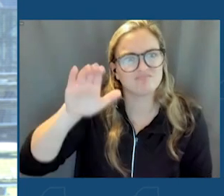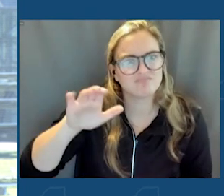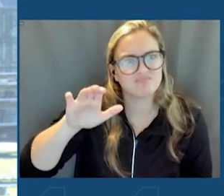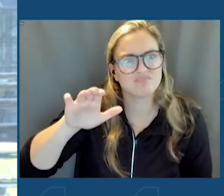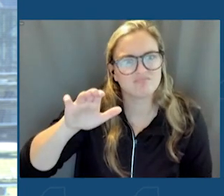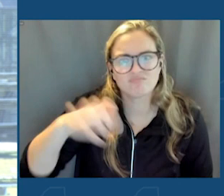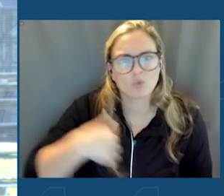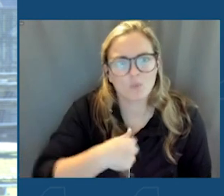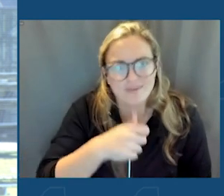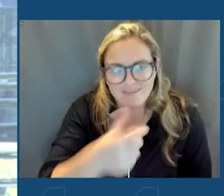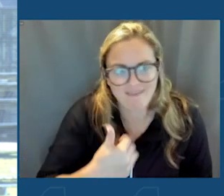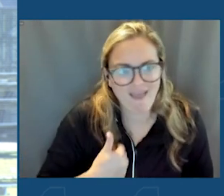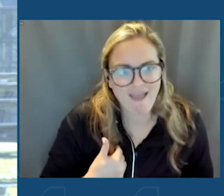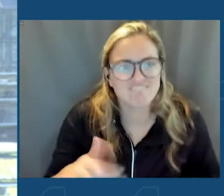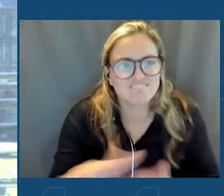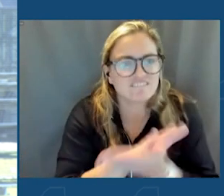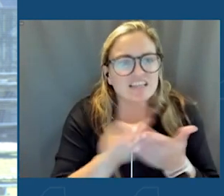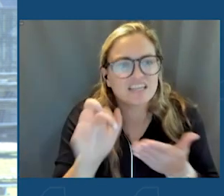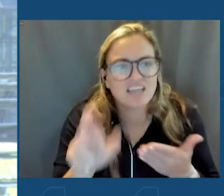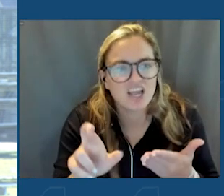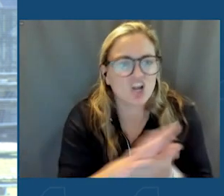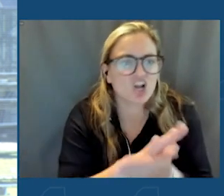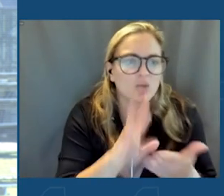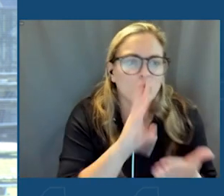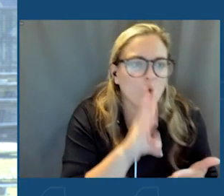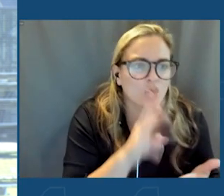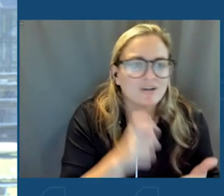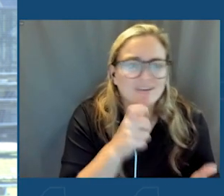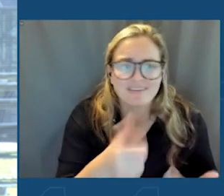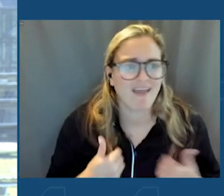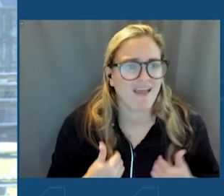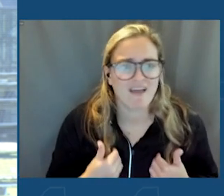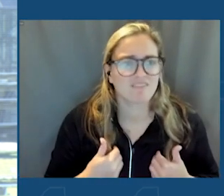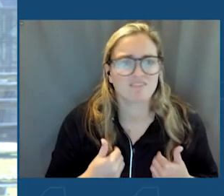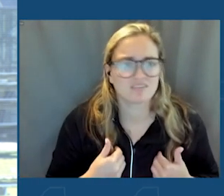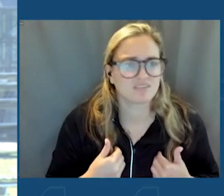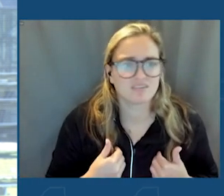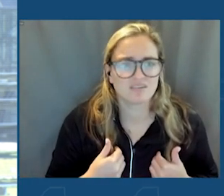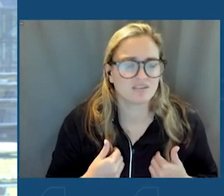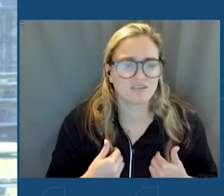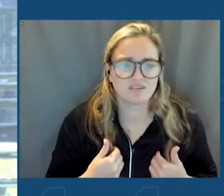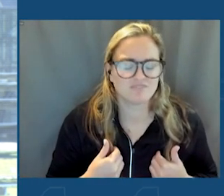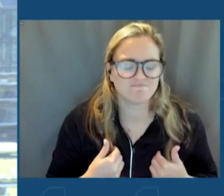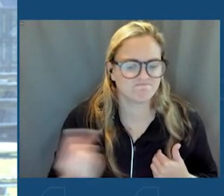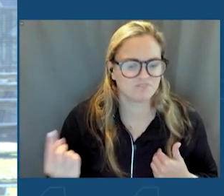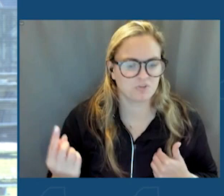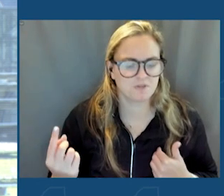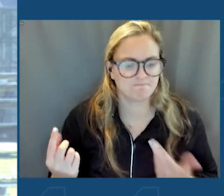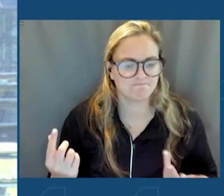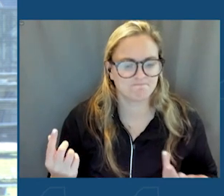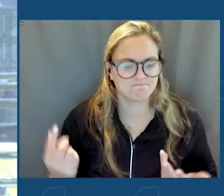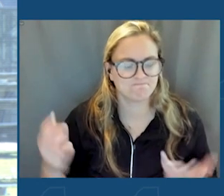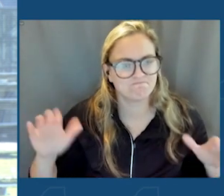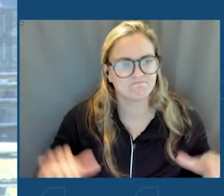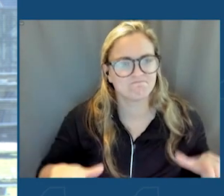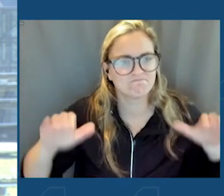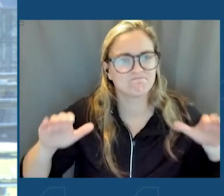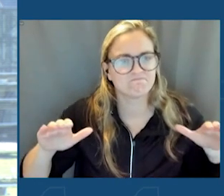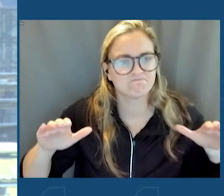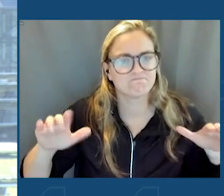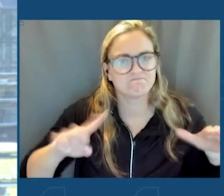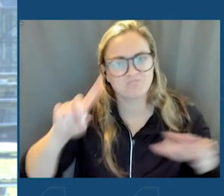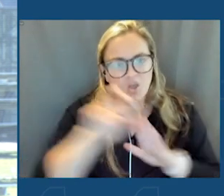did not have clean air and clean water as a birthright. It was something that, when you grow up in an upstate